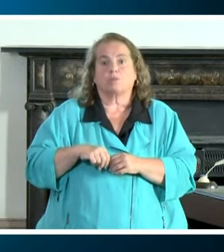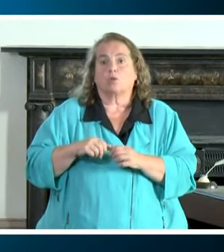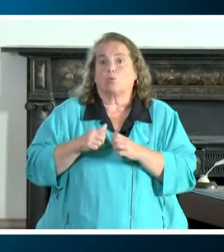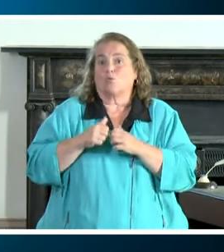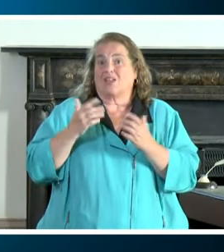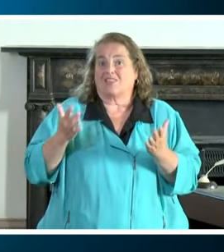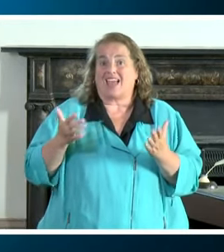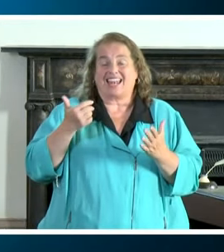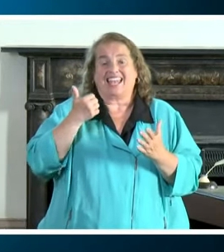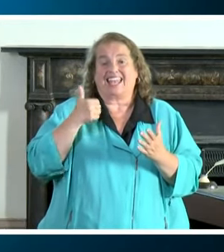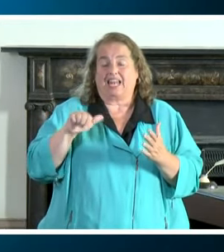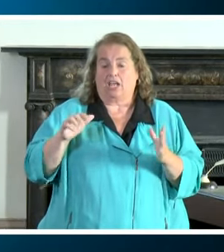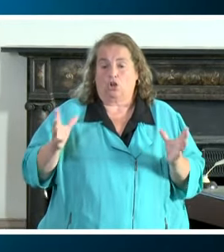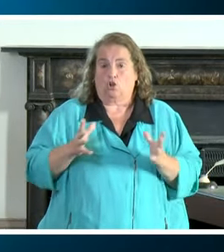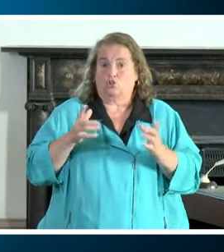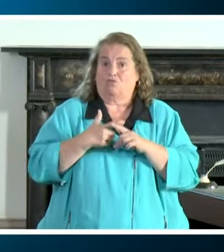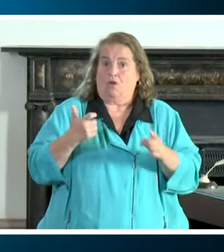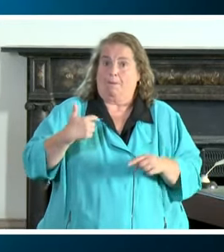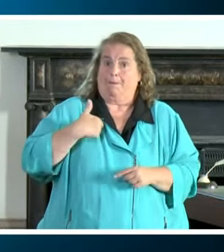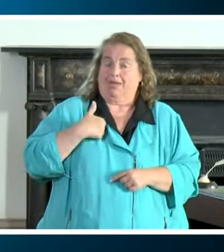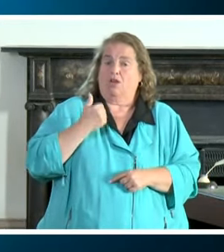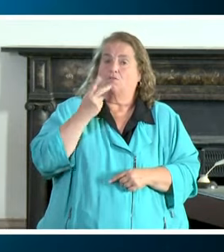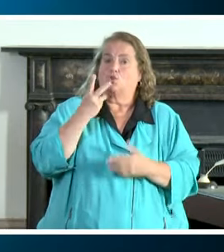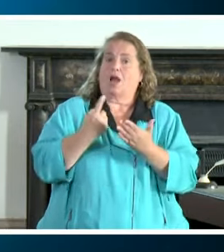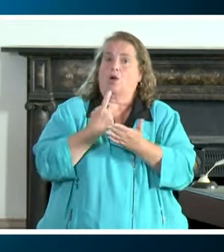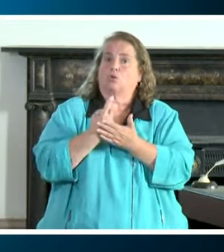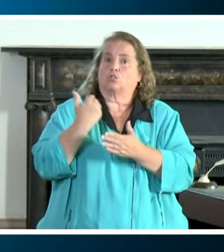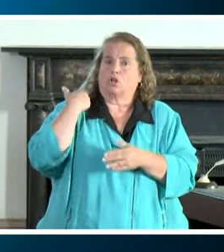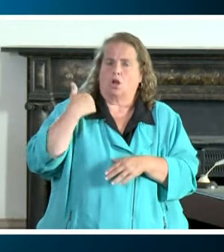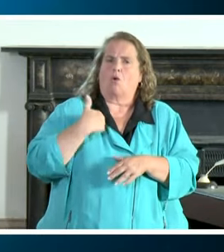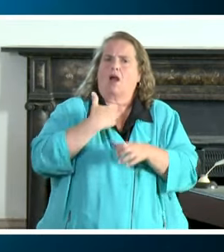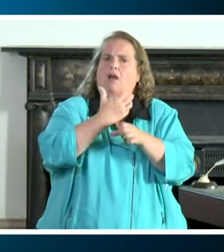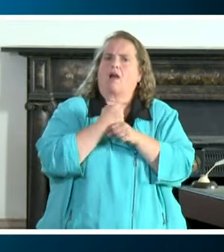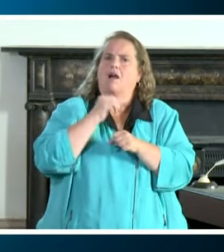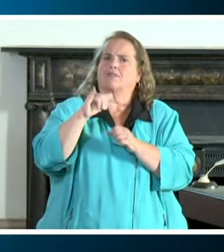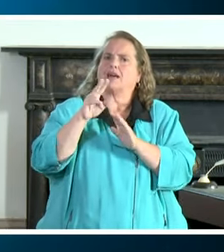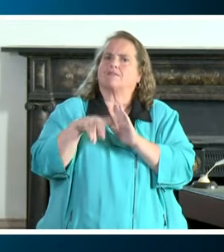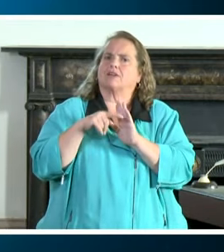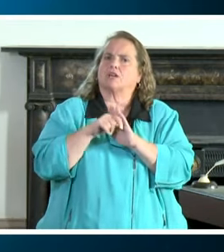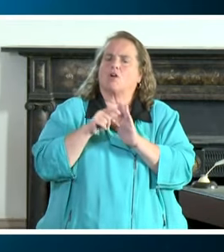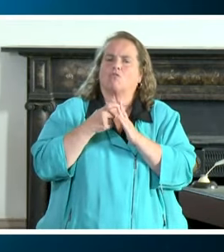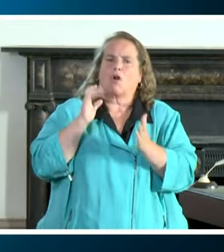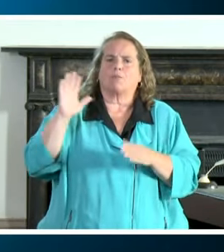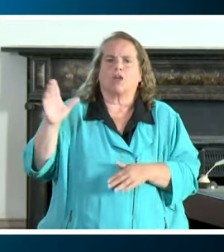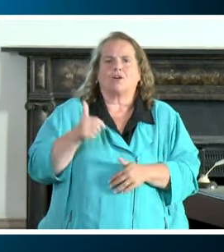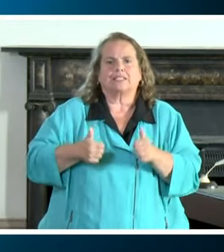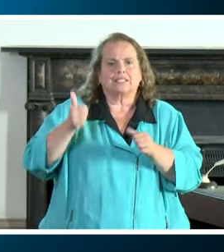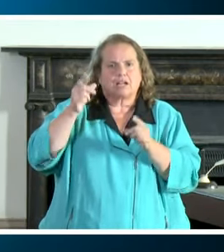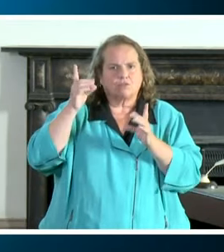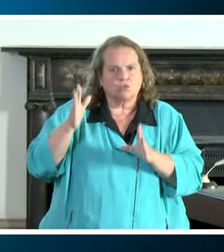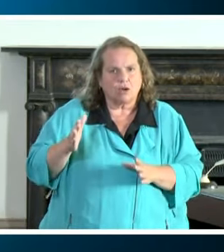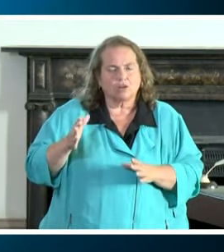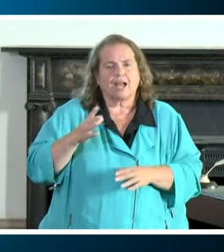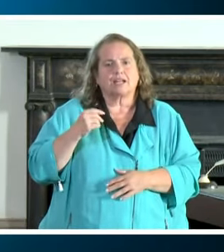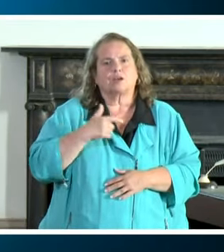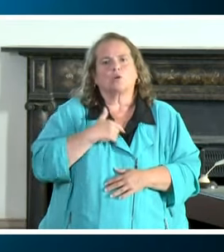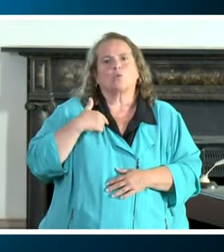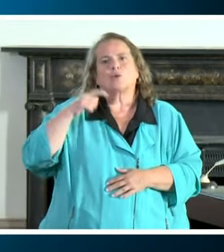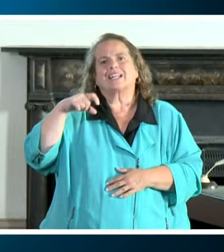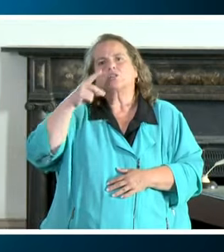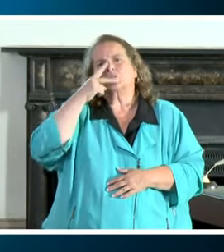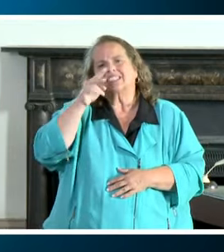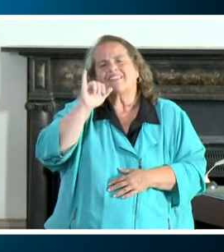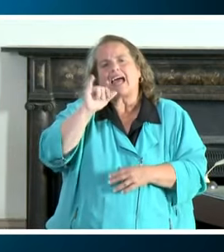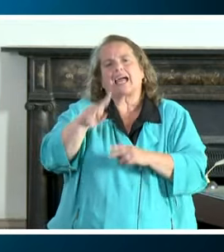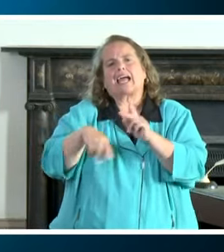prompting from me a few hours ago i received this video from their executive director and we need to see this type